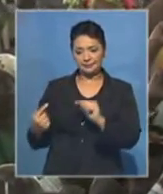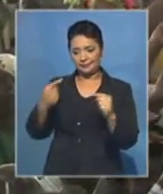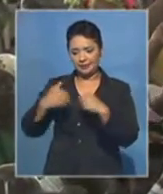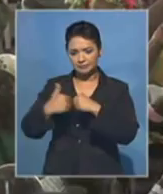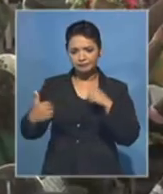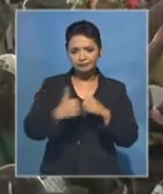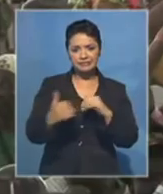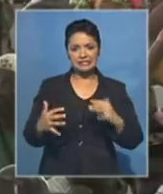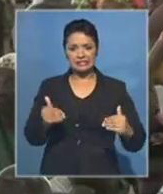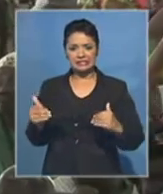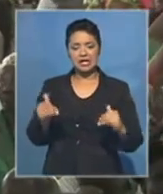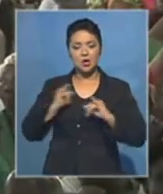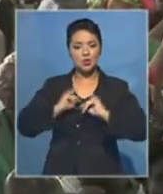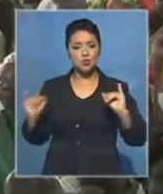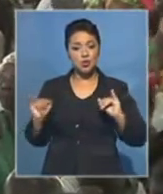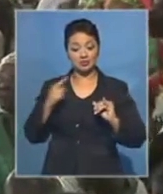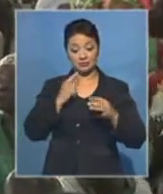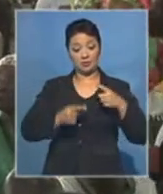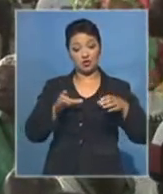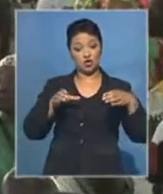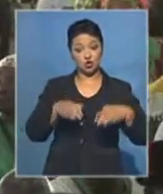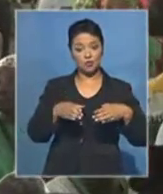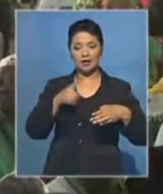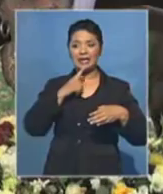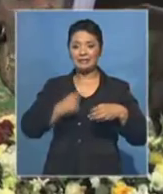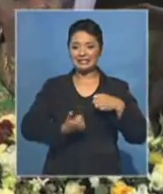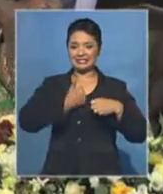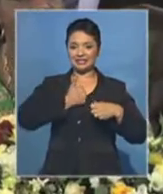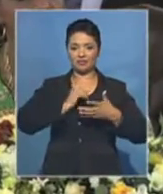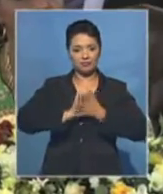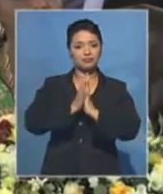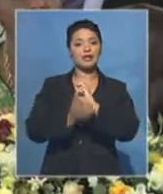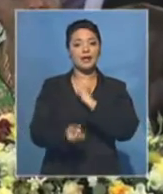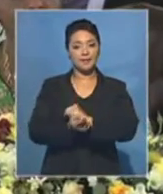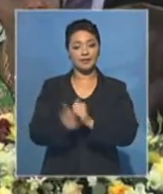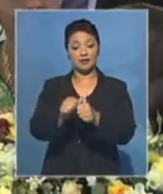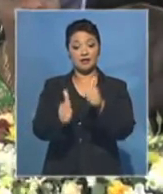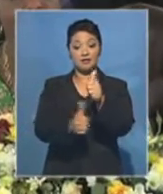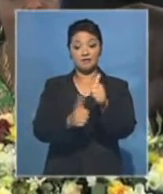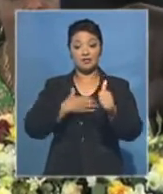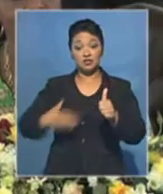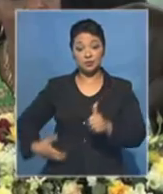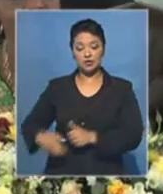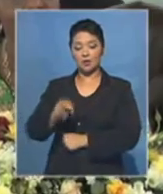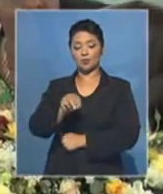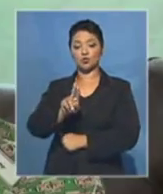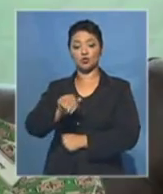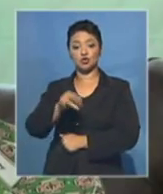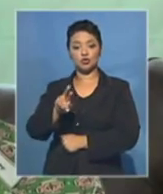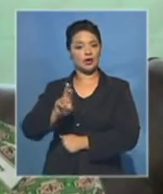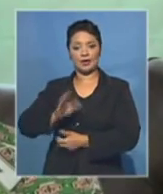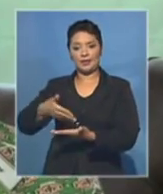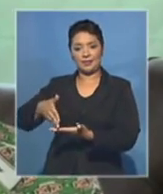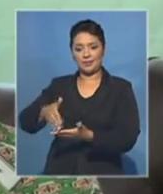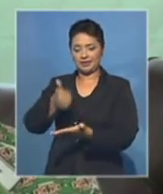organization. He says ZANU-PF has been its own worst enemy. The Vice President, Joyce Mujuru, is noticeably absent and